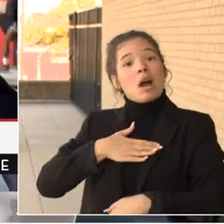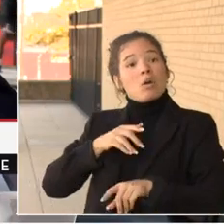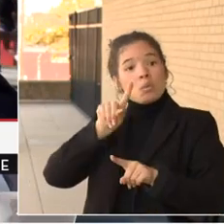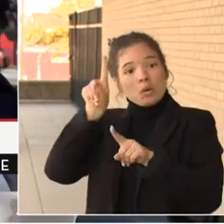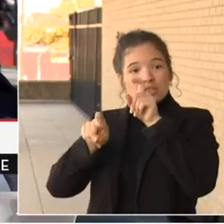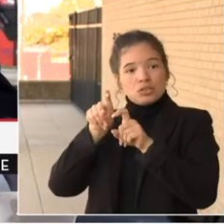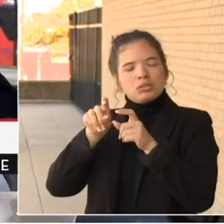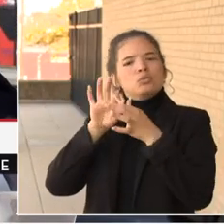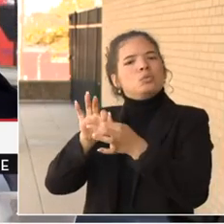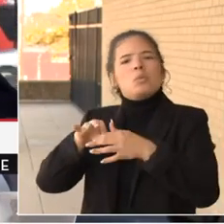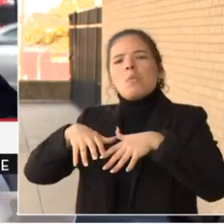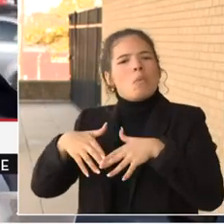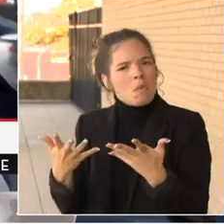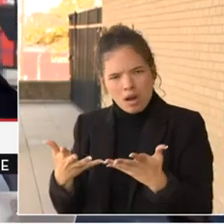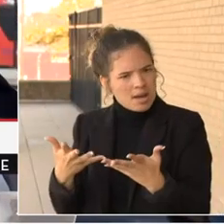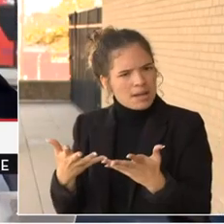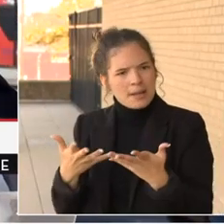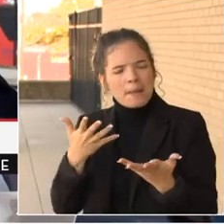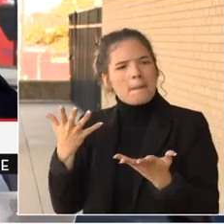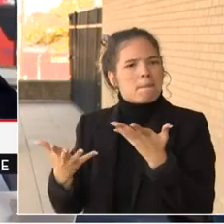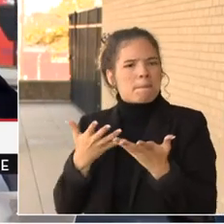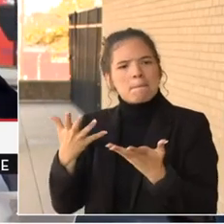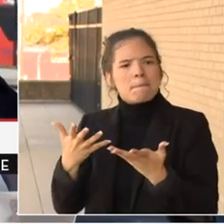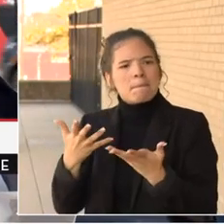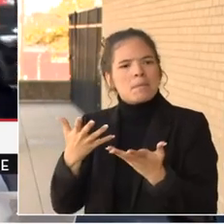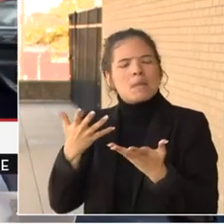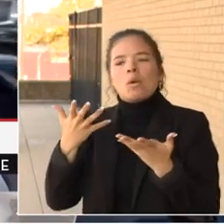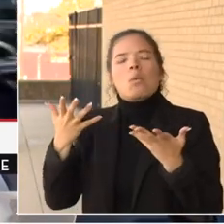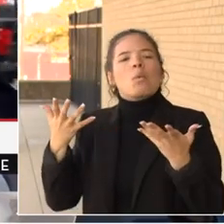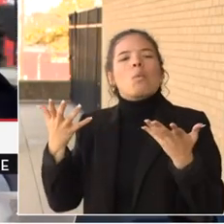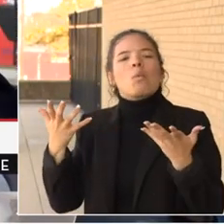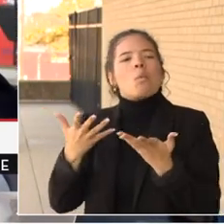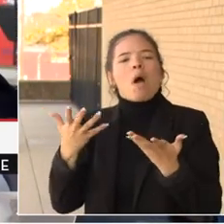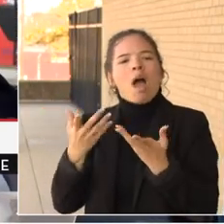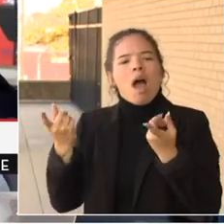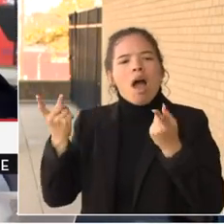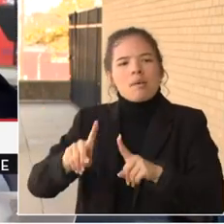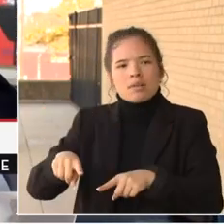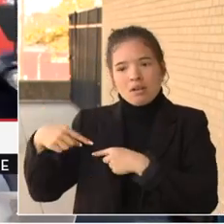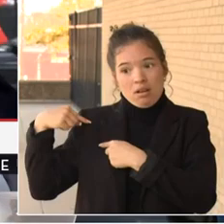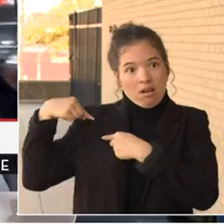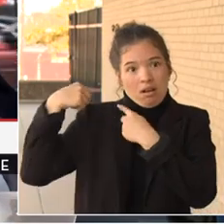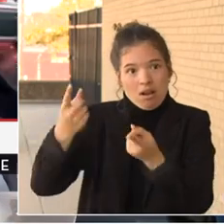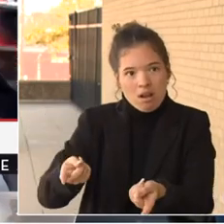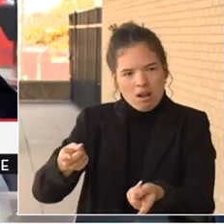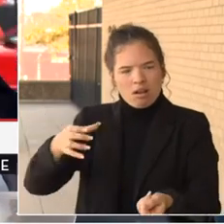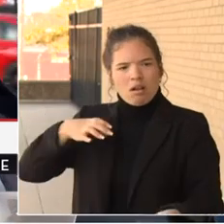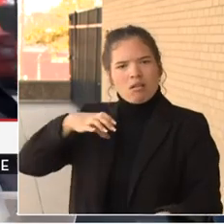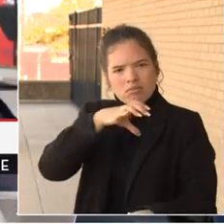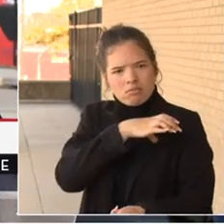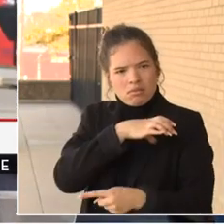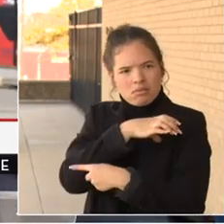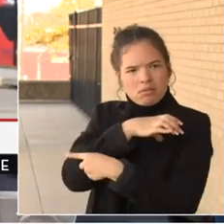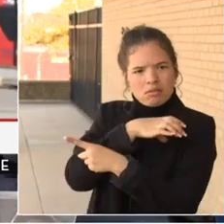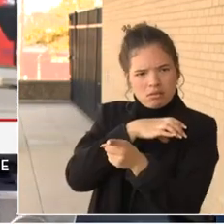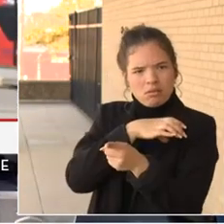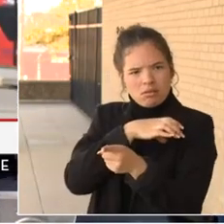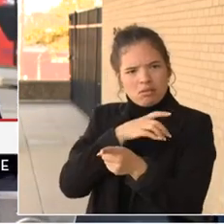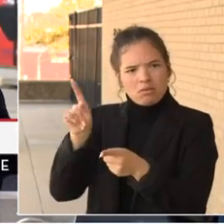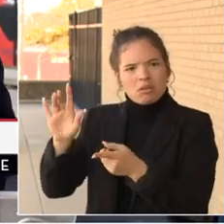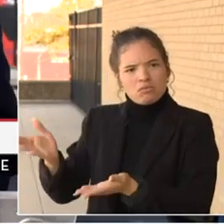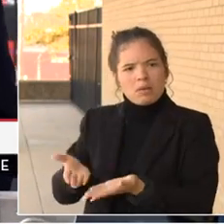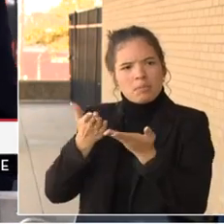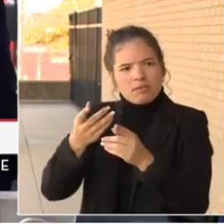regarding what has happened since the committee, uh, received the recommendations from the